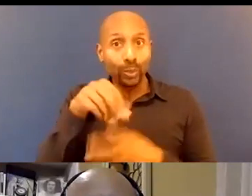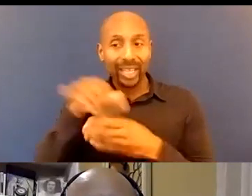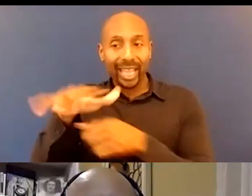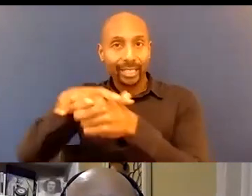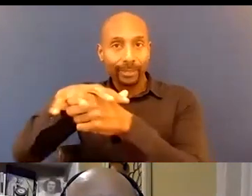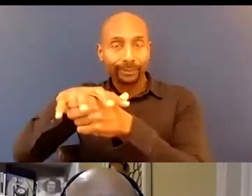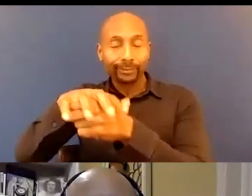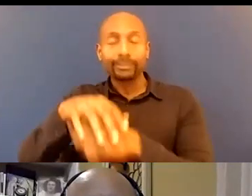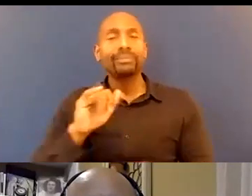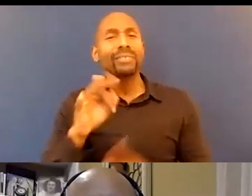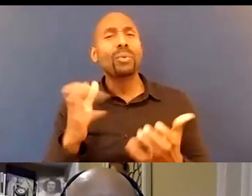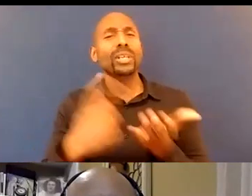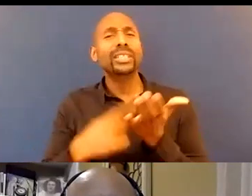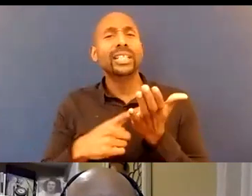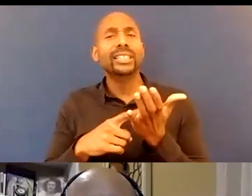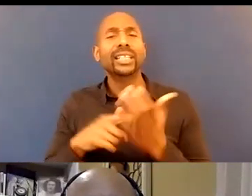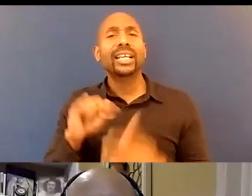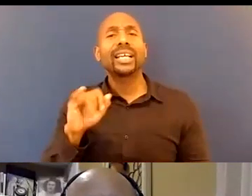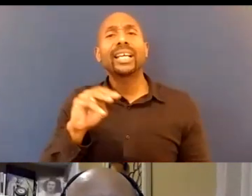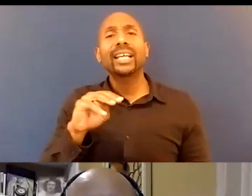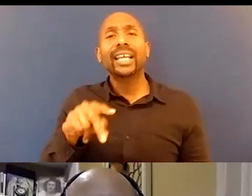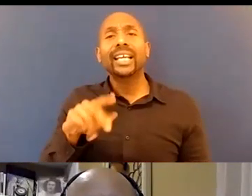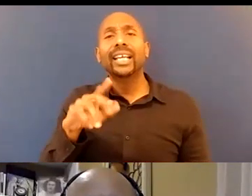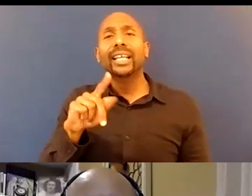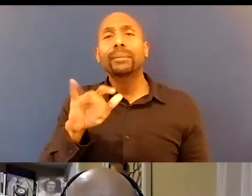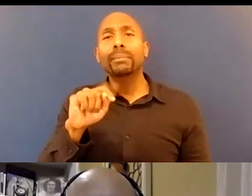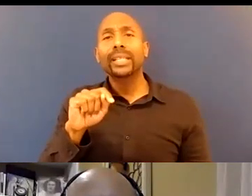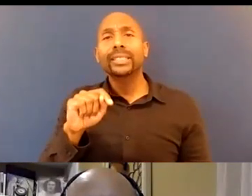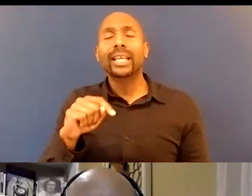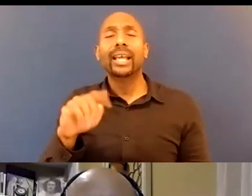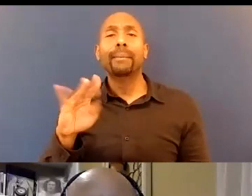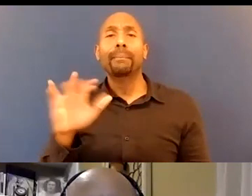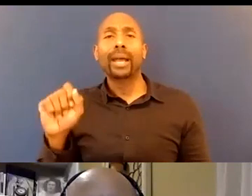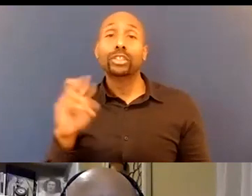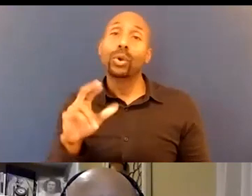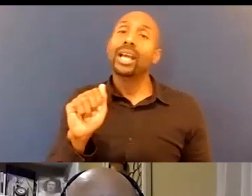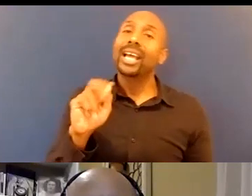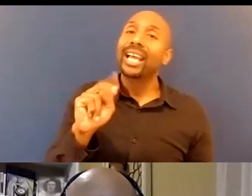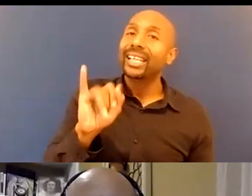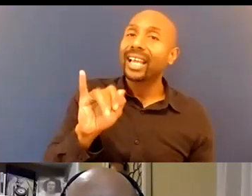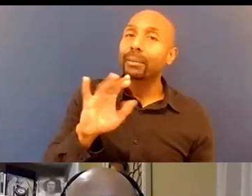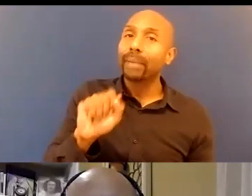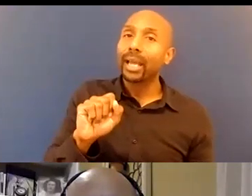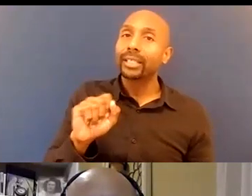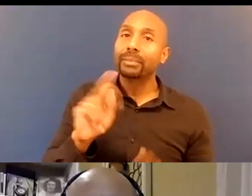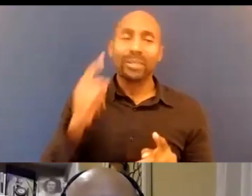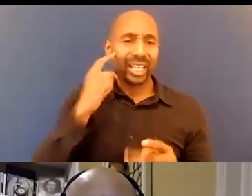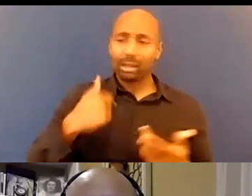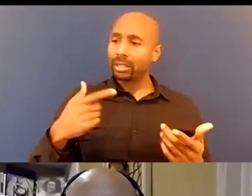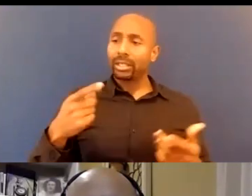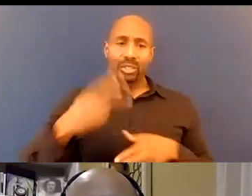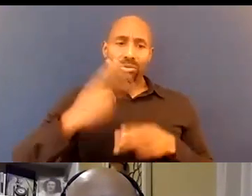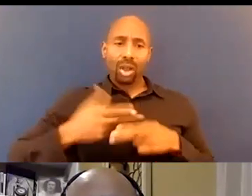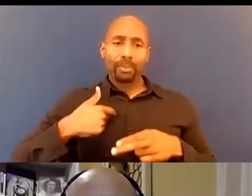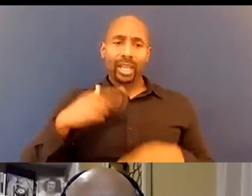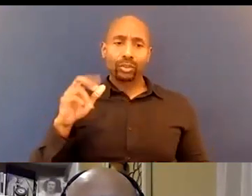implicit bias or anti-bias training you are therefore calling me a racist and that is not what's happening here and I have to say that the